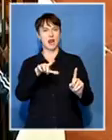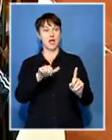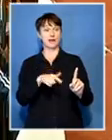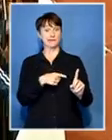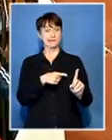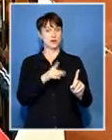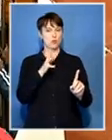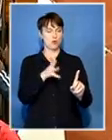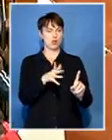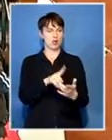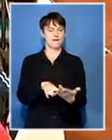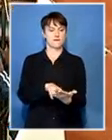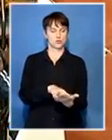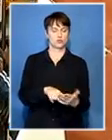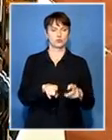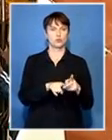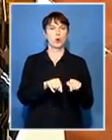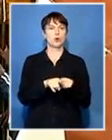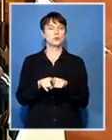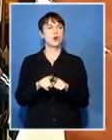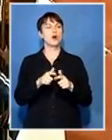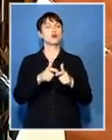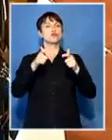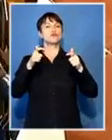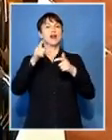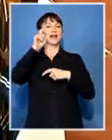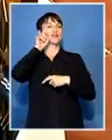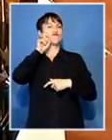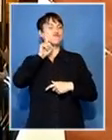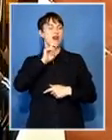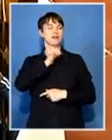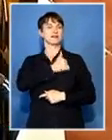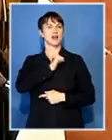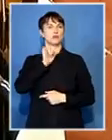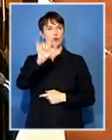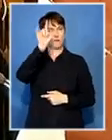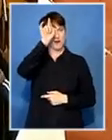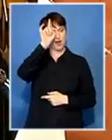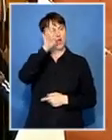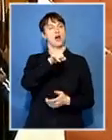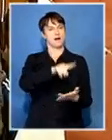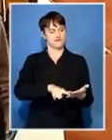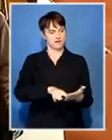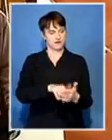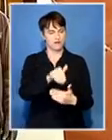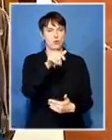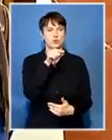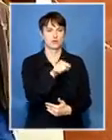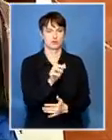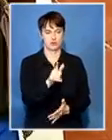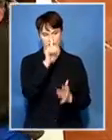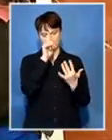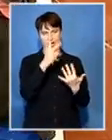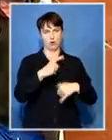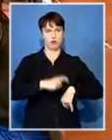Mandela his great grandson who is a born free he's going to be casting his boat with chief Mandela Mandela there at 10 o